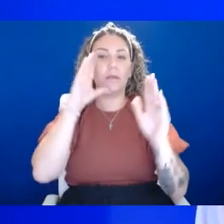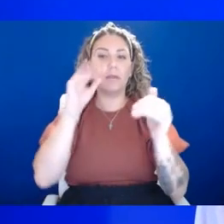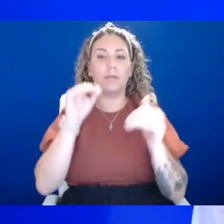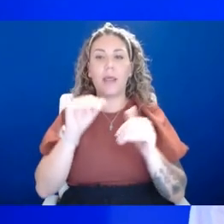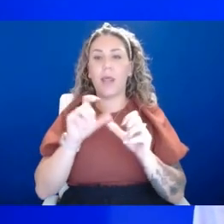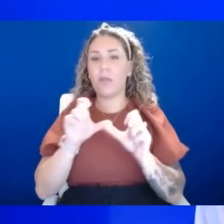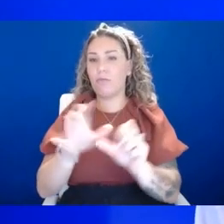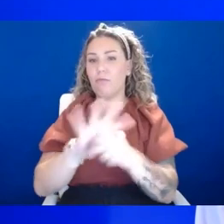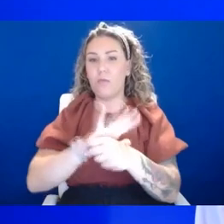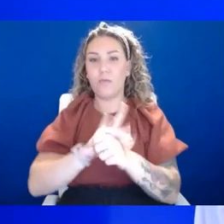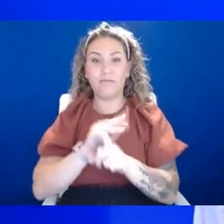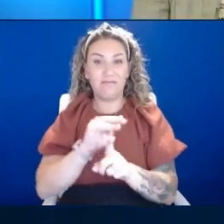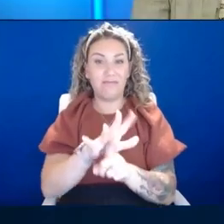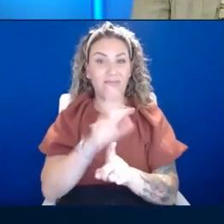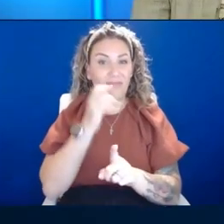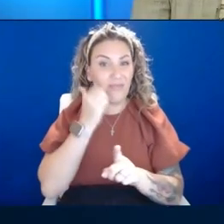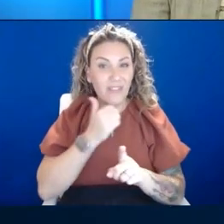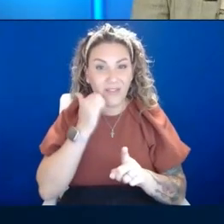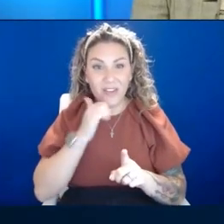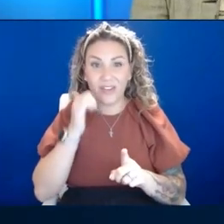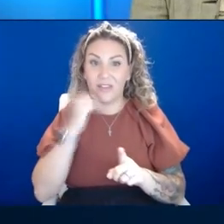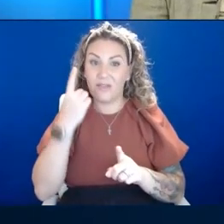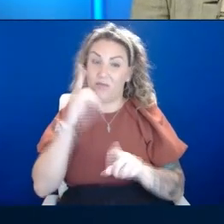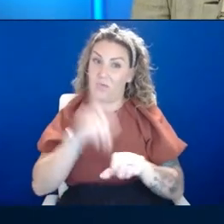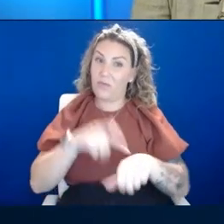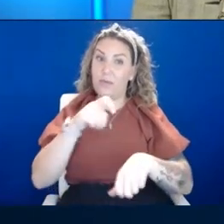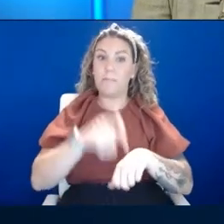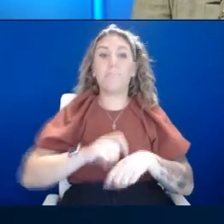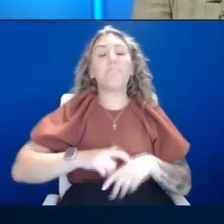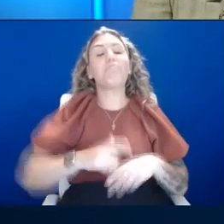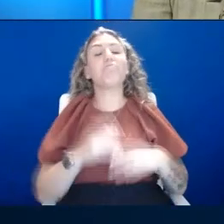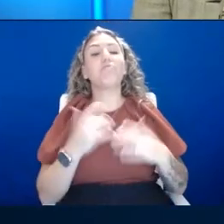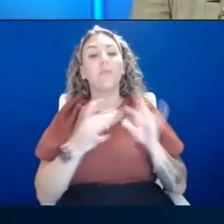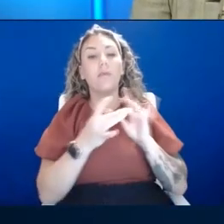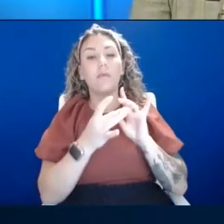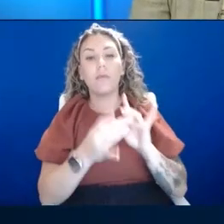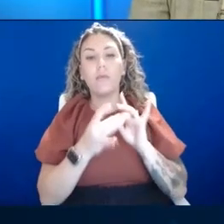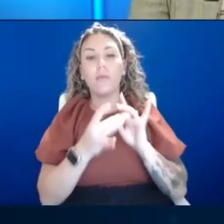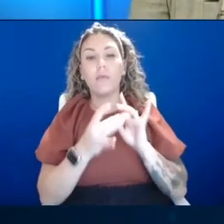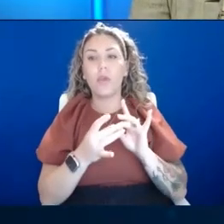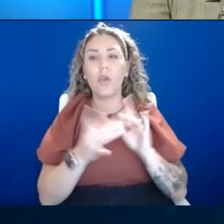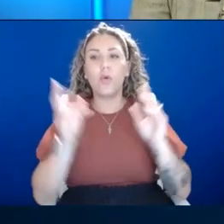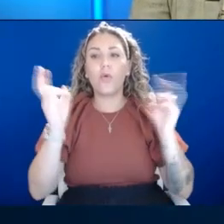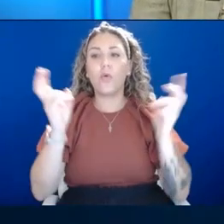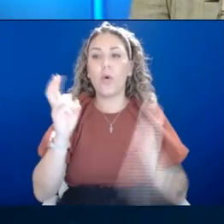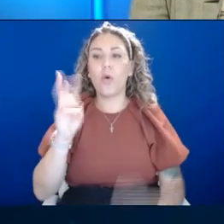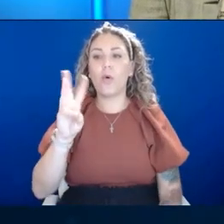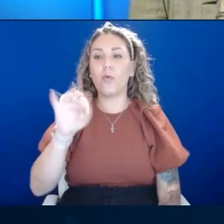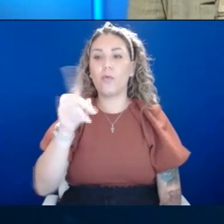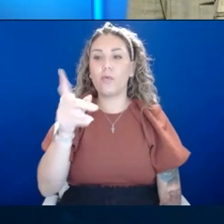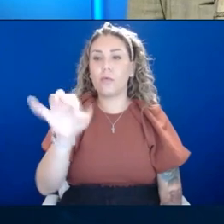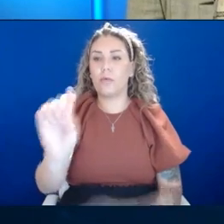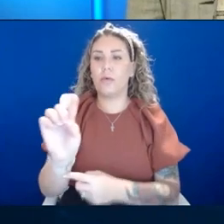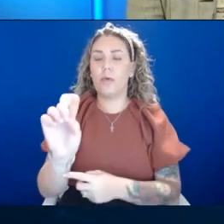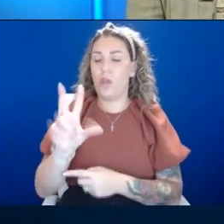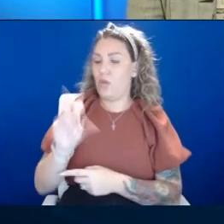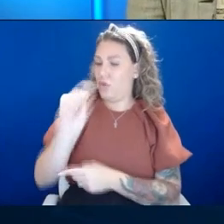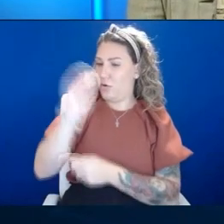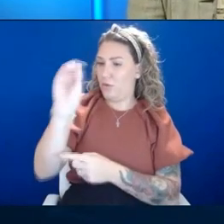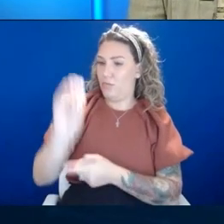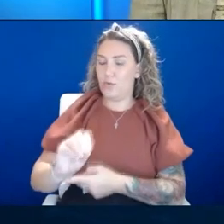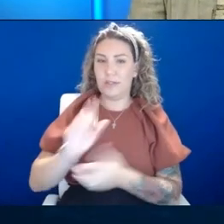a daily basis for quite some time. Okay. According to quote, wizard, nearly 30% of potential college students in Kansas